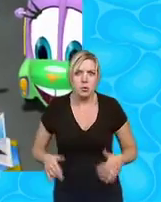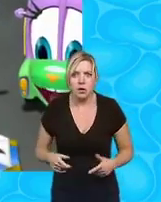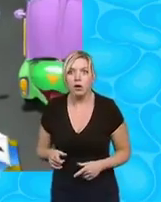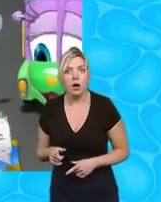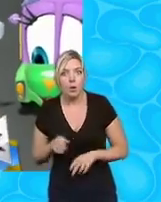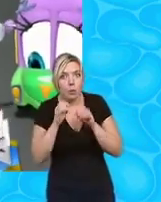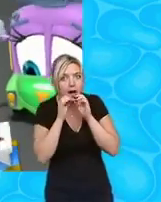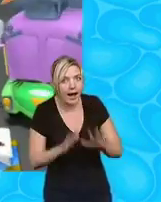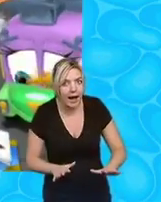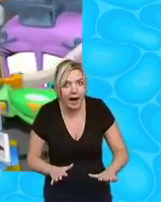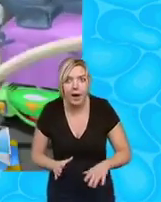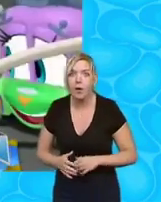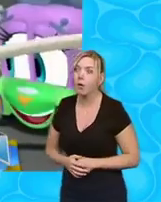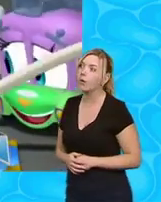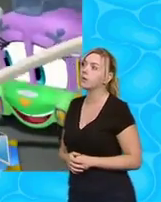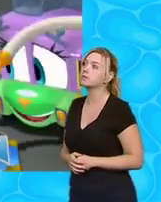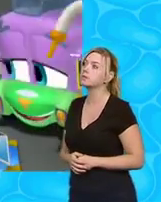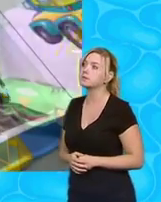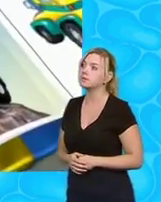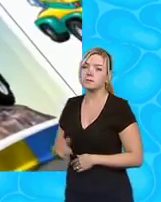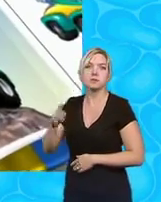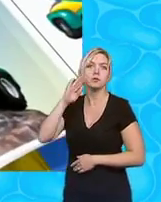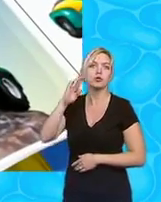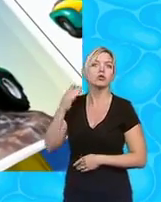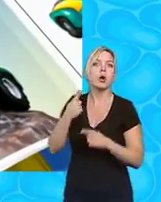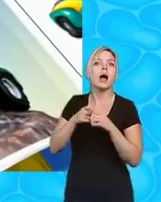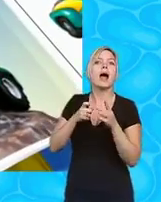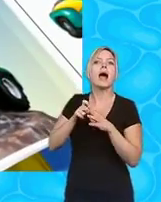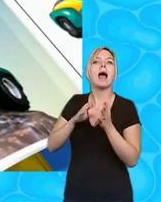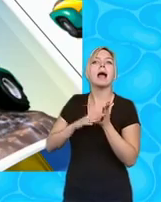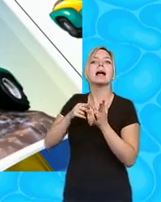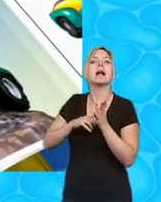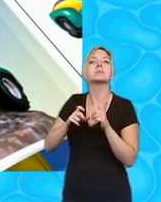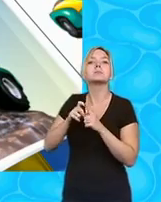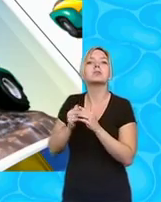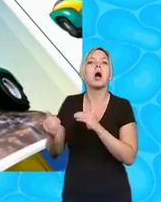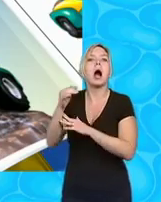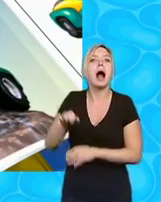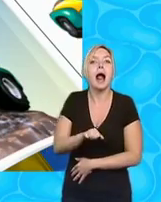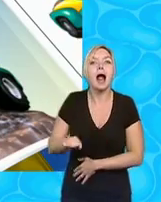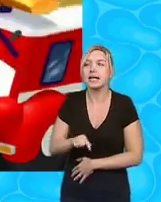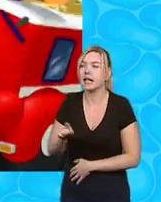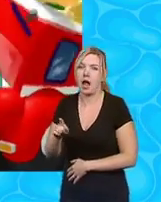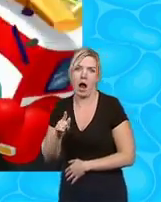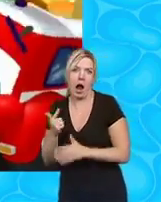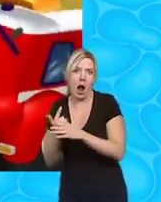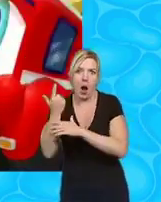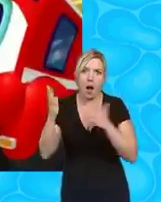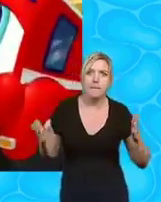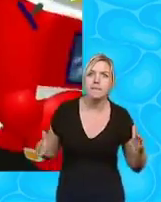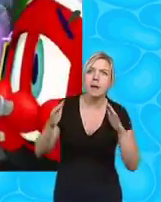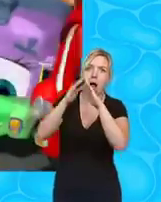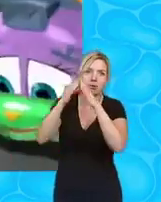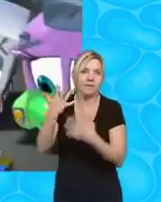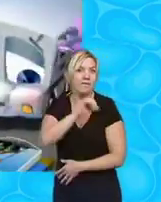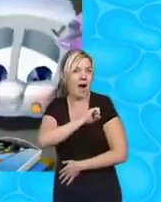and that's Sir Edmund high gear the first truck ever to climb giant mountain five miles high